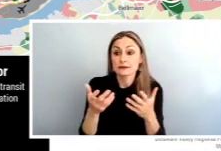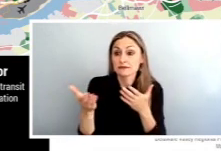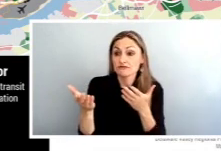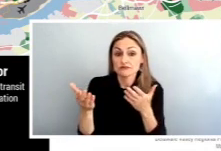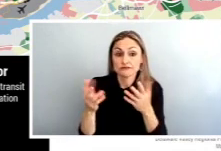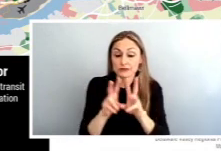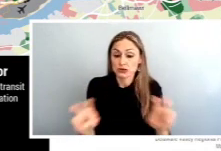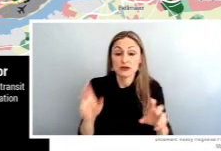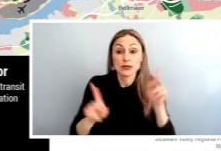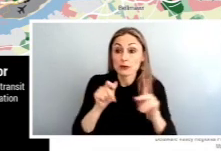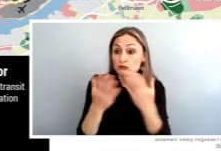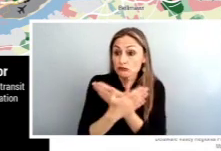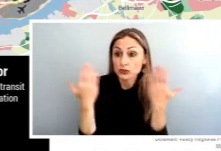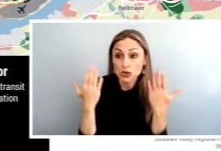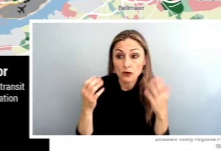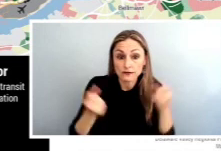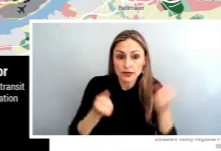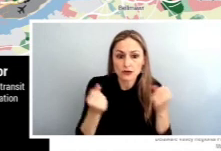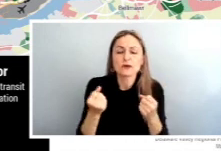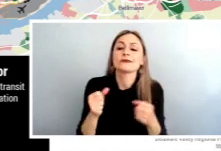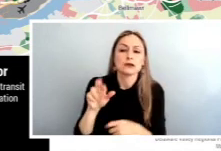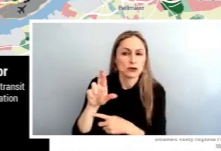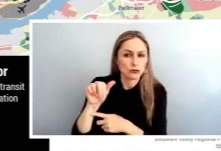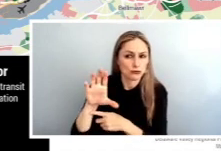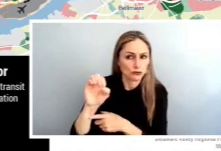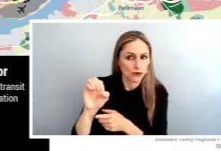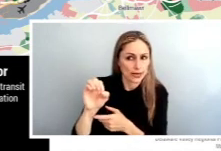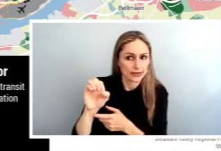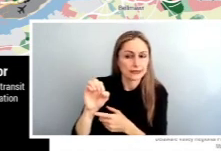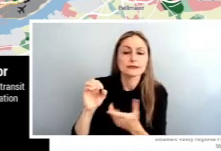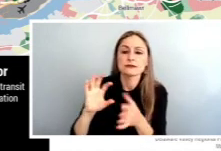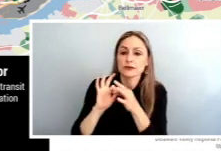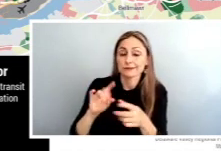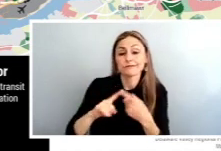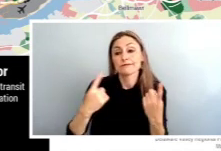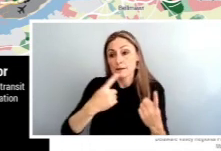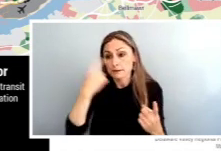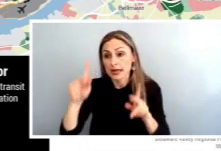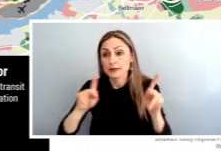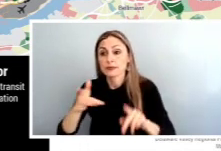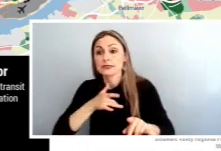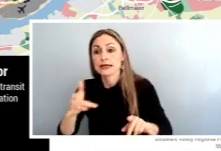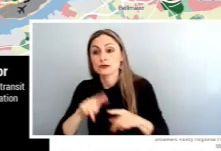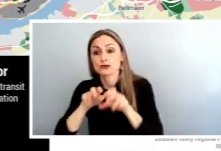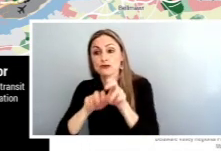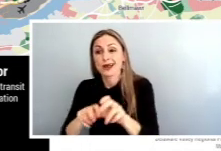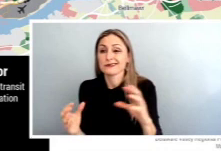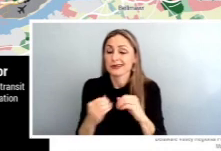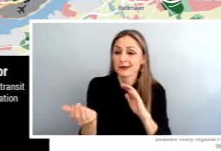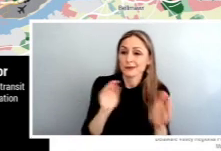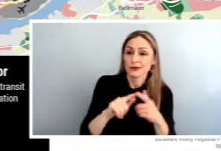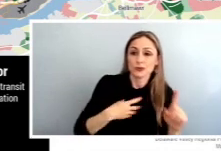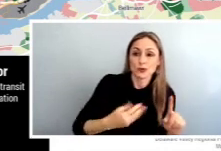race also has a factor in bus ridership, so people who are black are more likely to ride it than people who are white. People who live in poverty are more